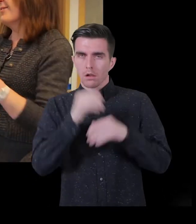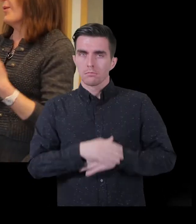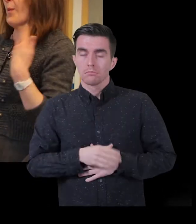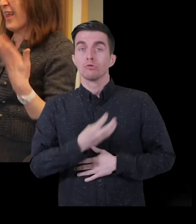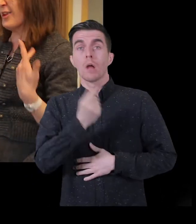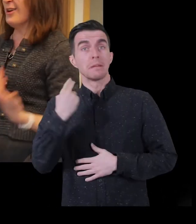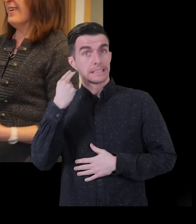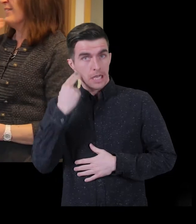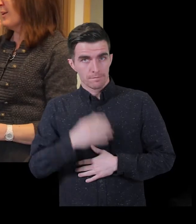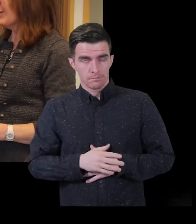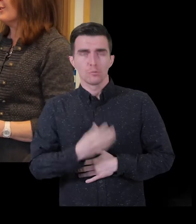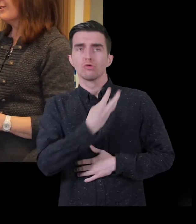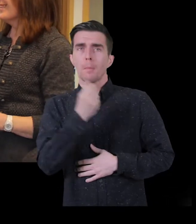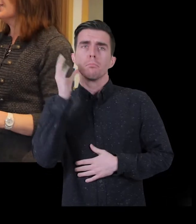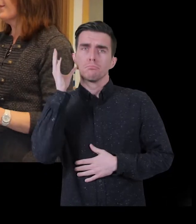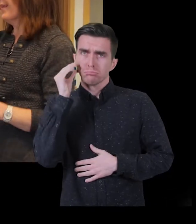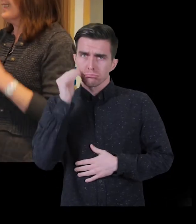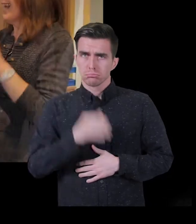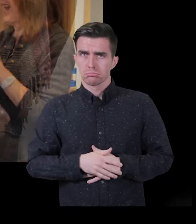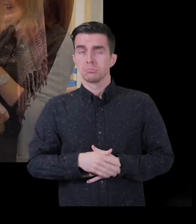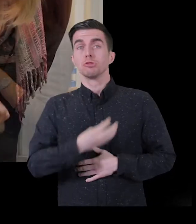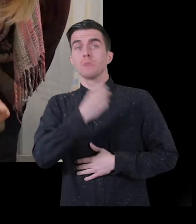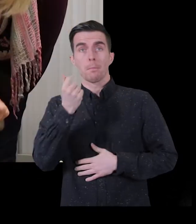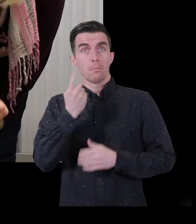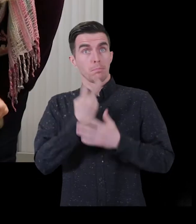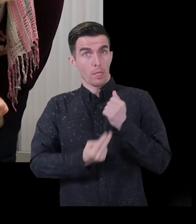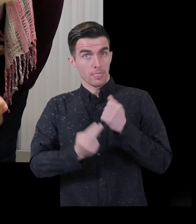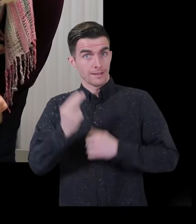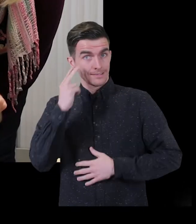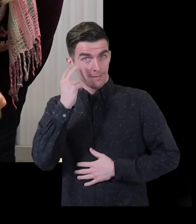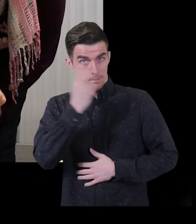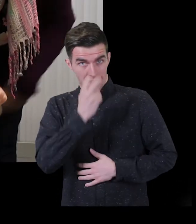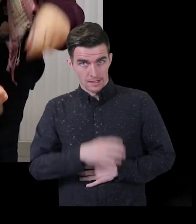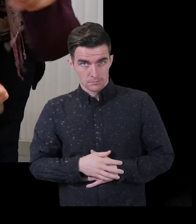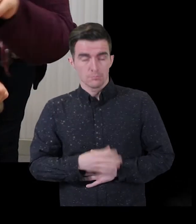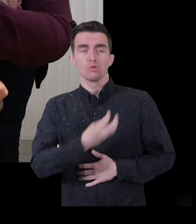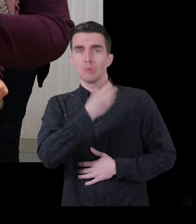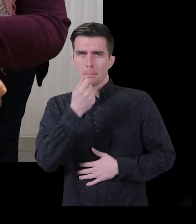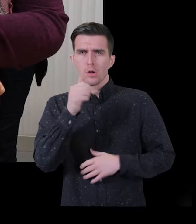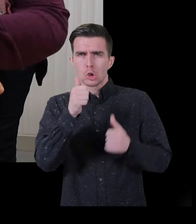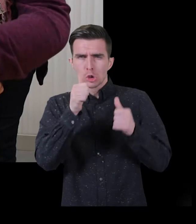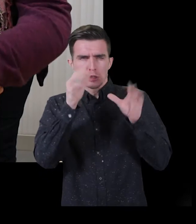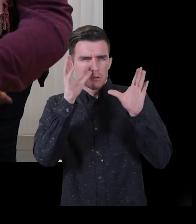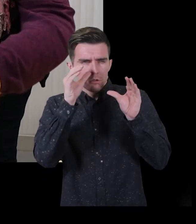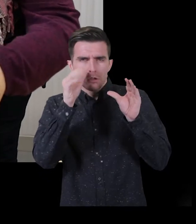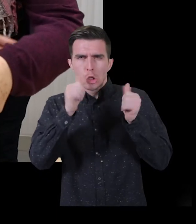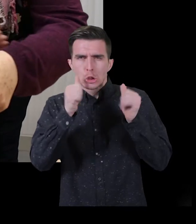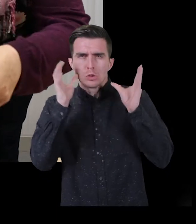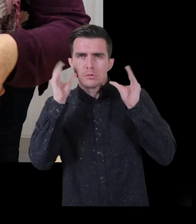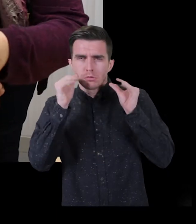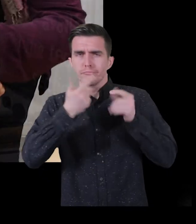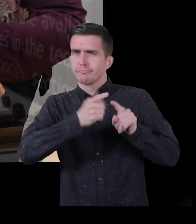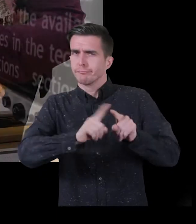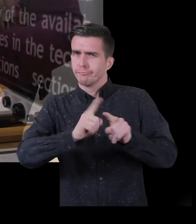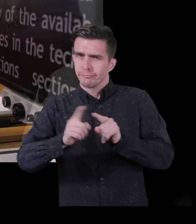or have hearing loss. Some people may be deafblind and have a sight and hearing loss. Some people can be